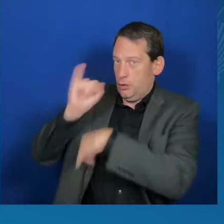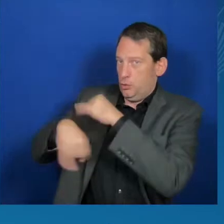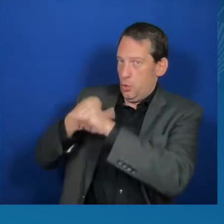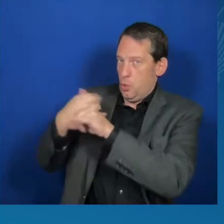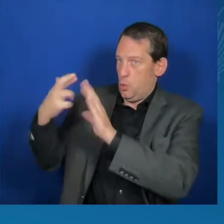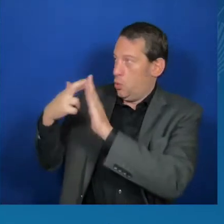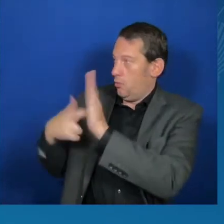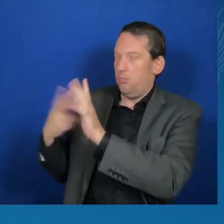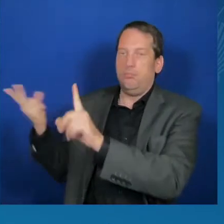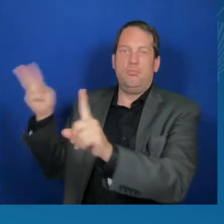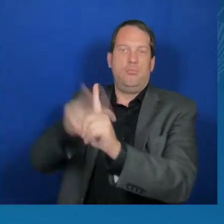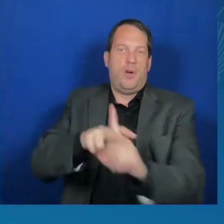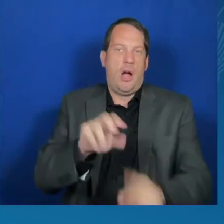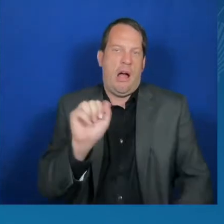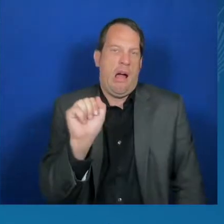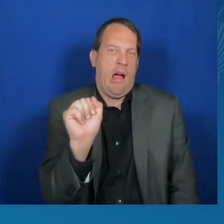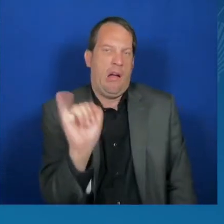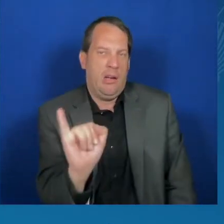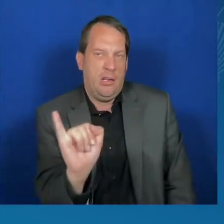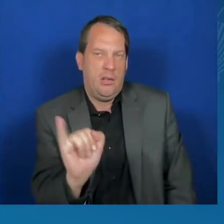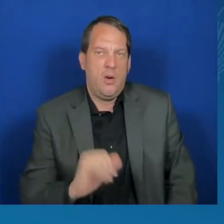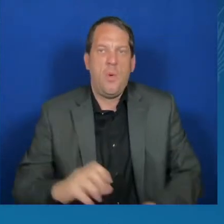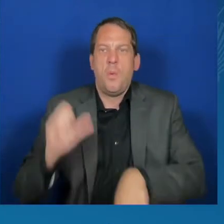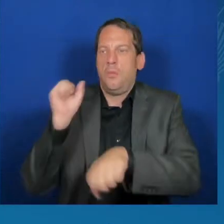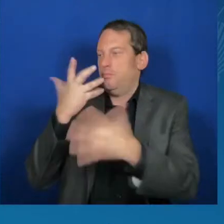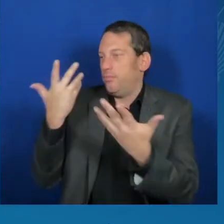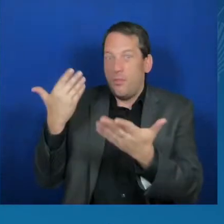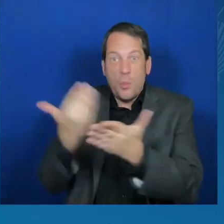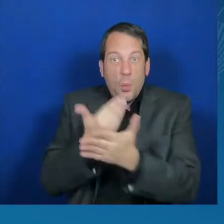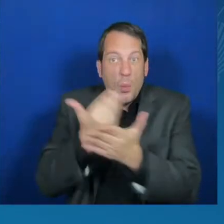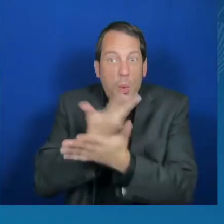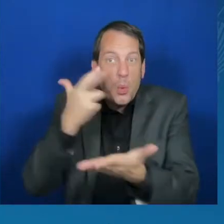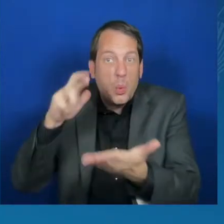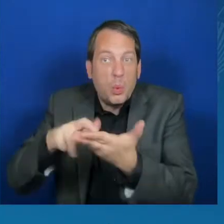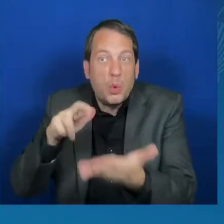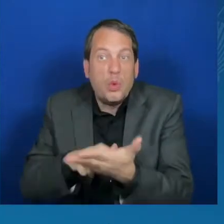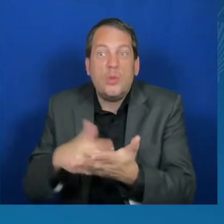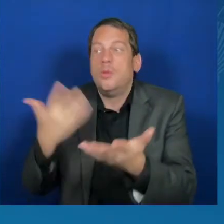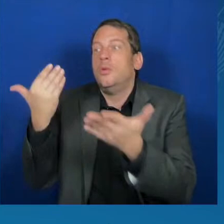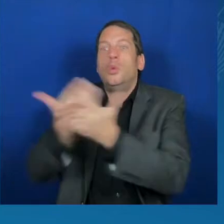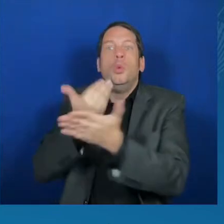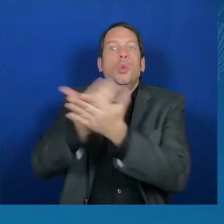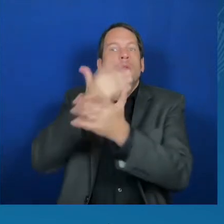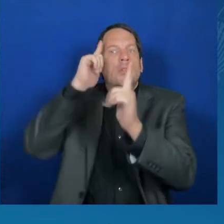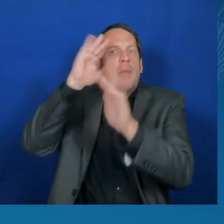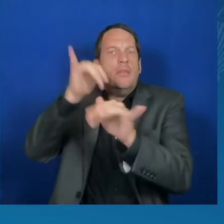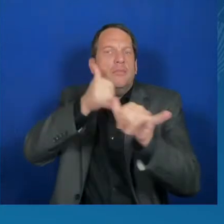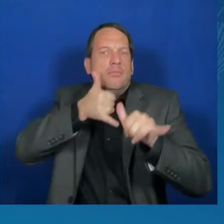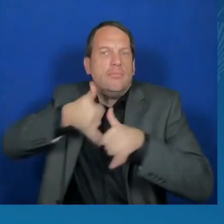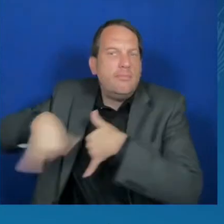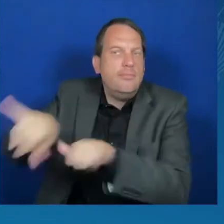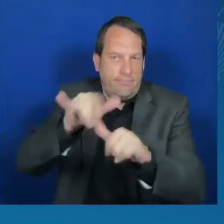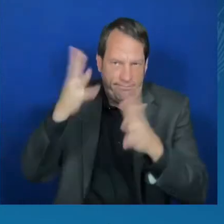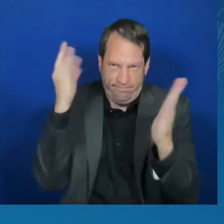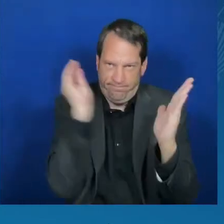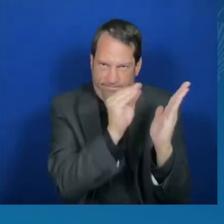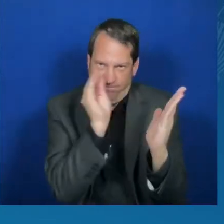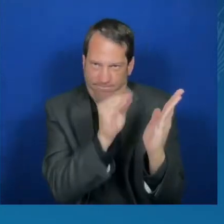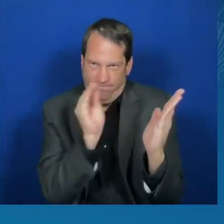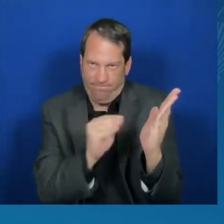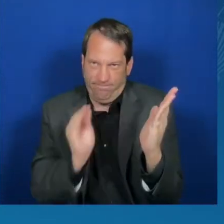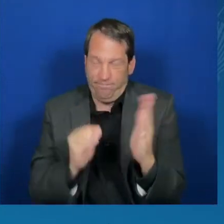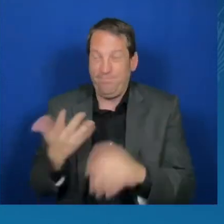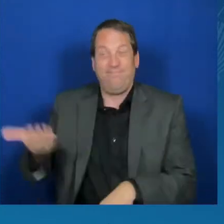and norms. To that end, earlier this year, the United States announced a set of principles for